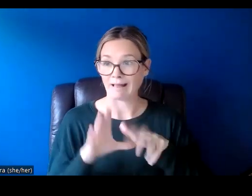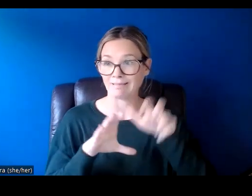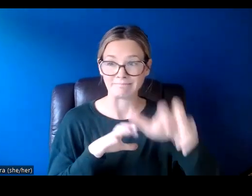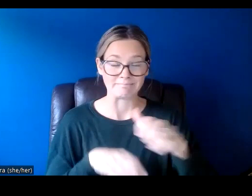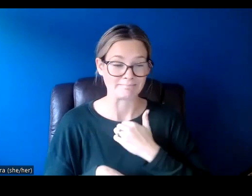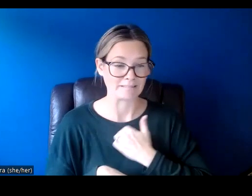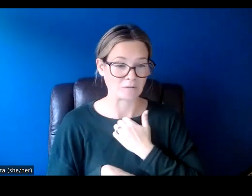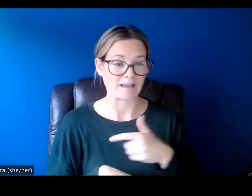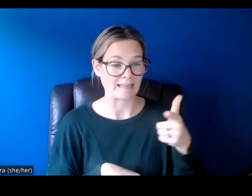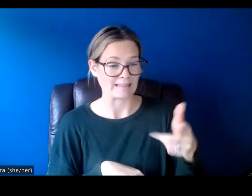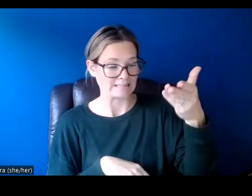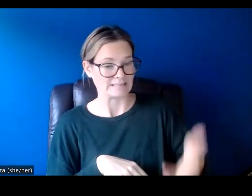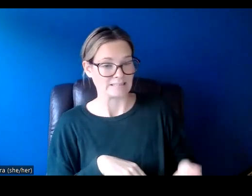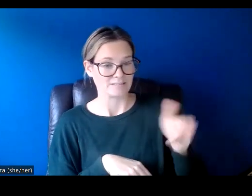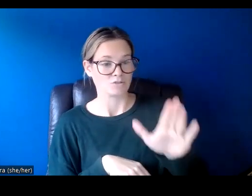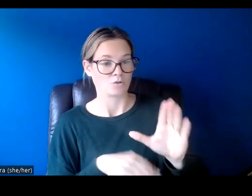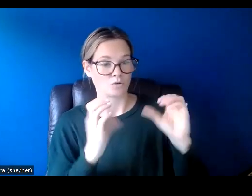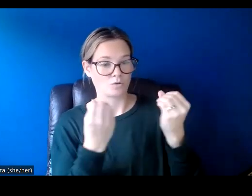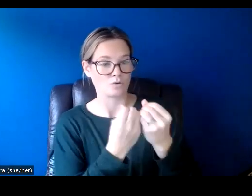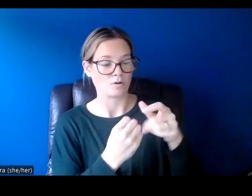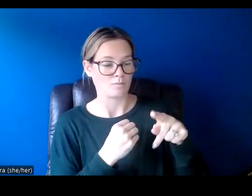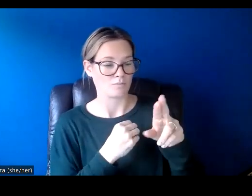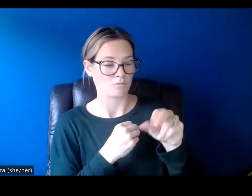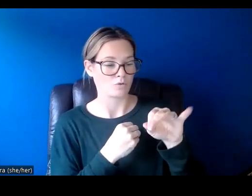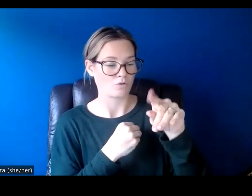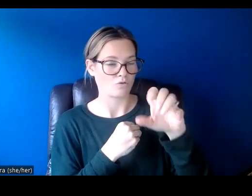This is your organizational organization profile.